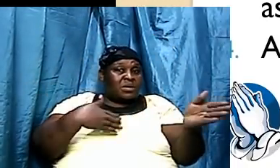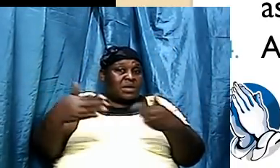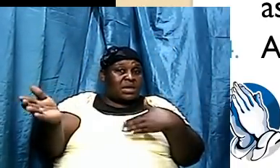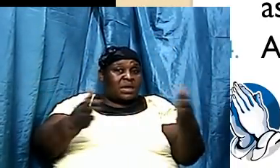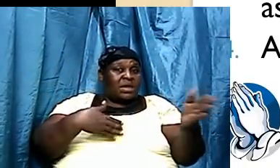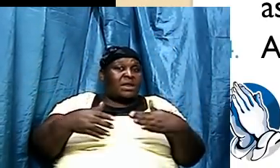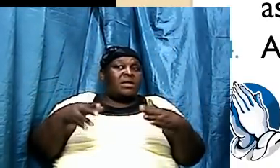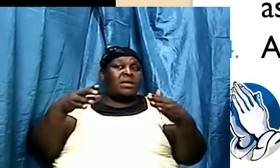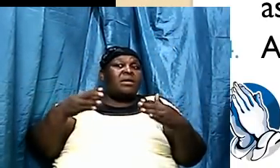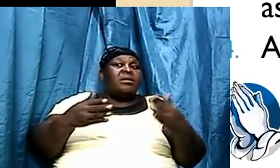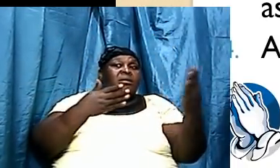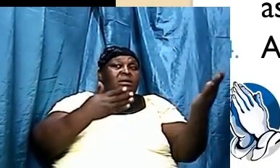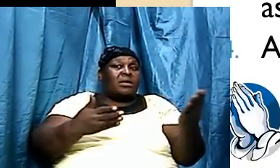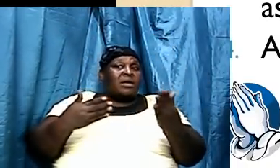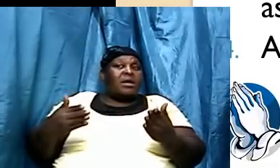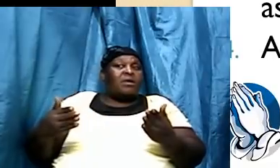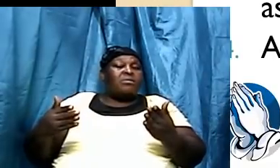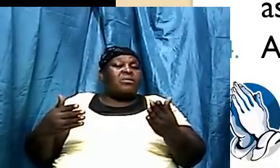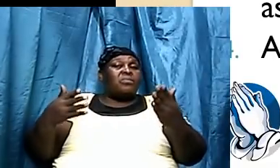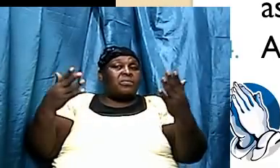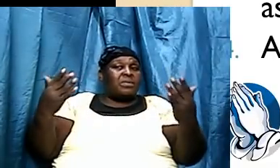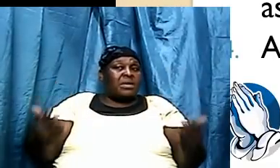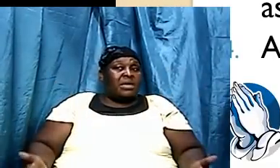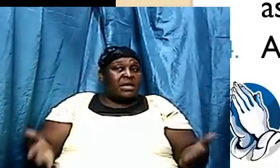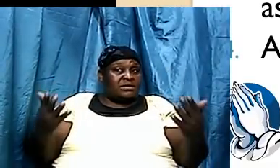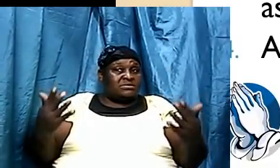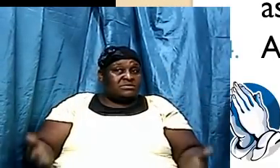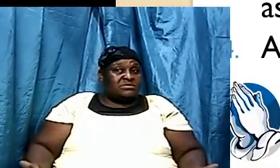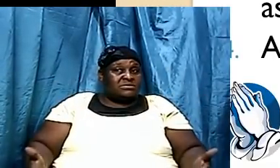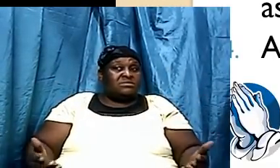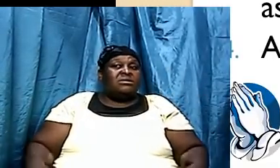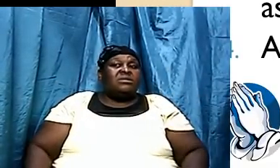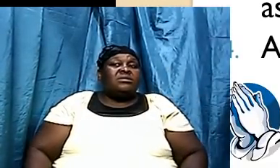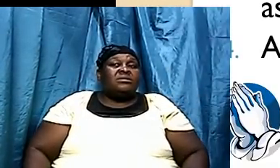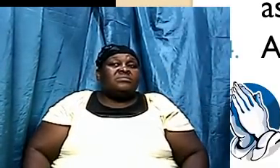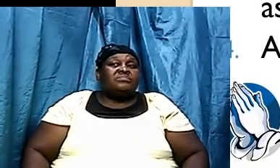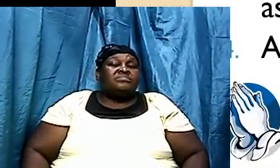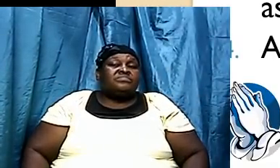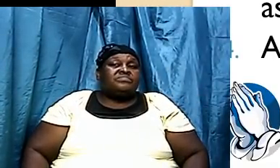time with a field to tell you if we go outside of science and start going into stuff like